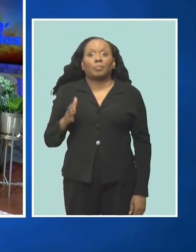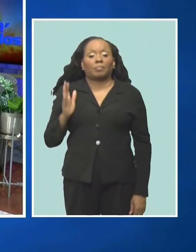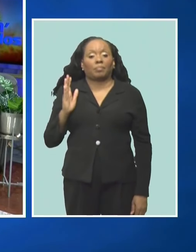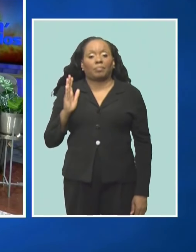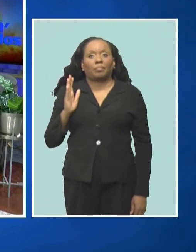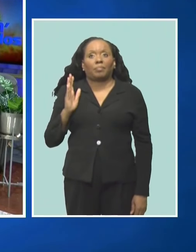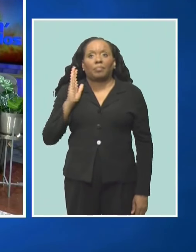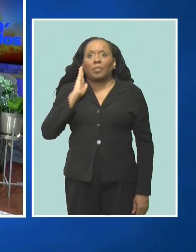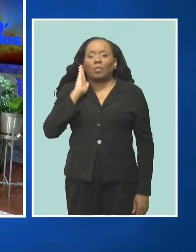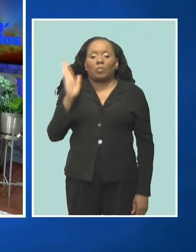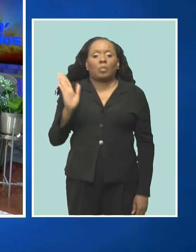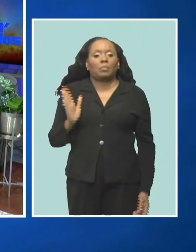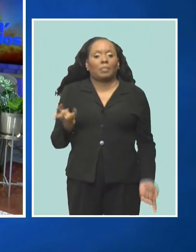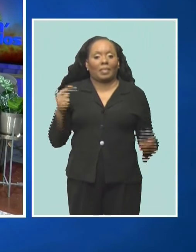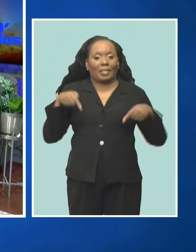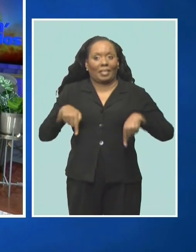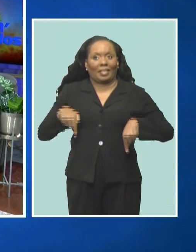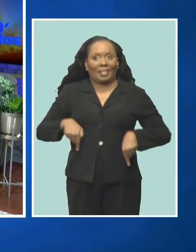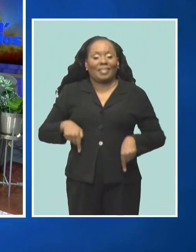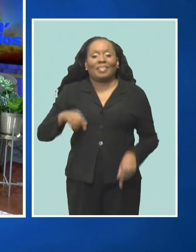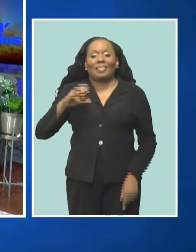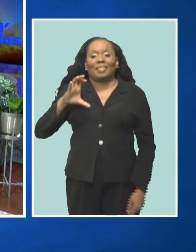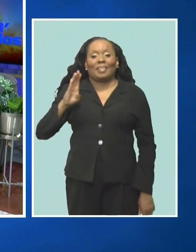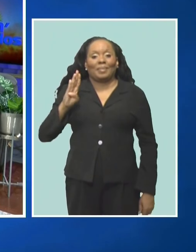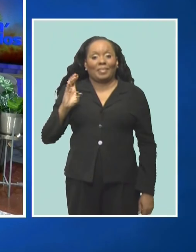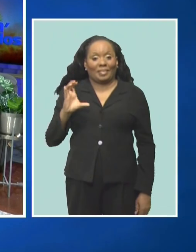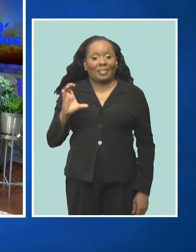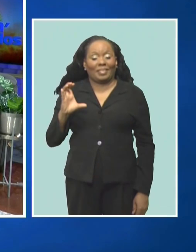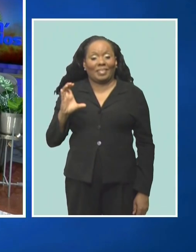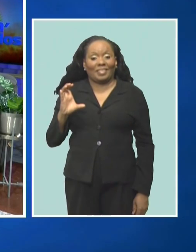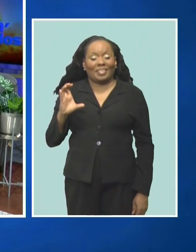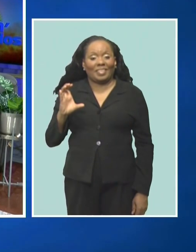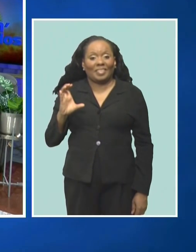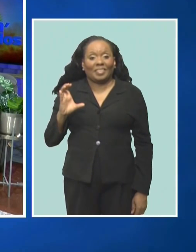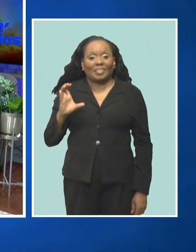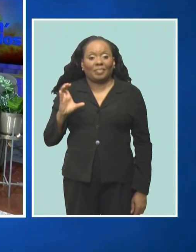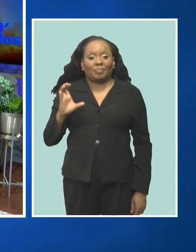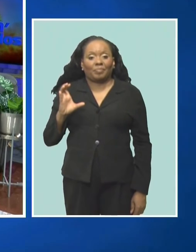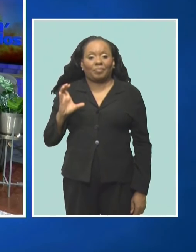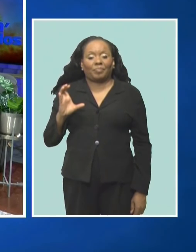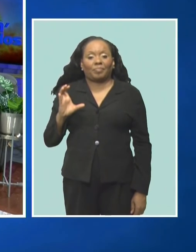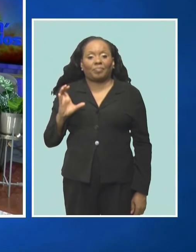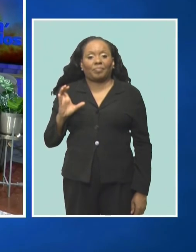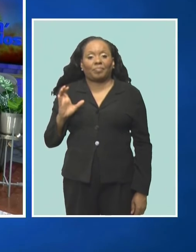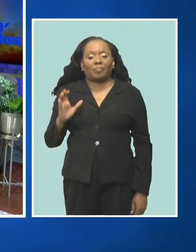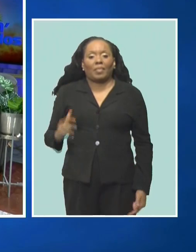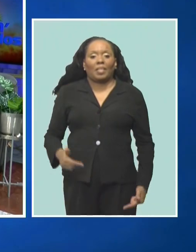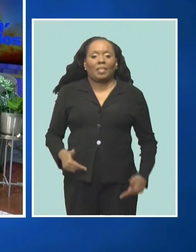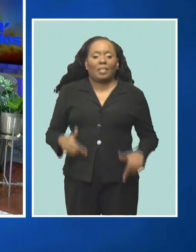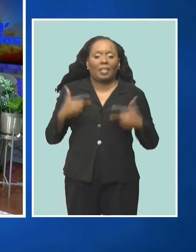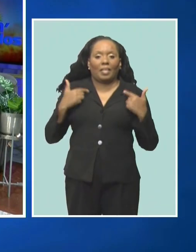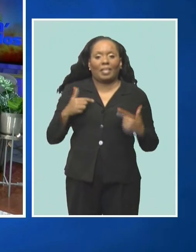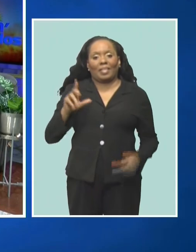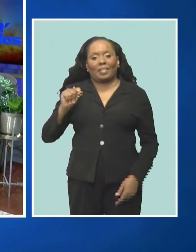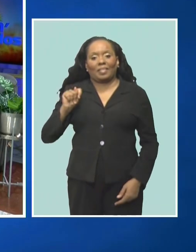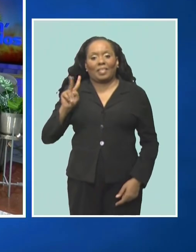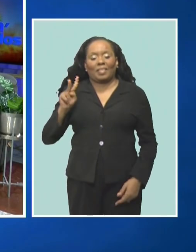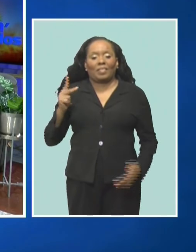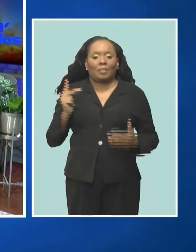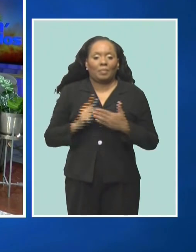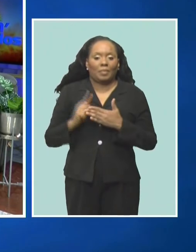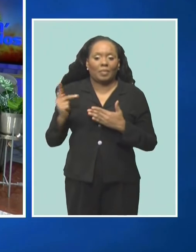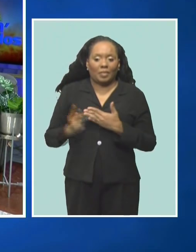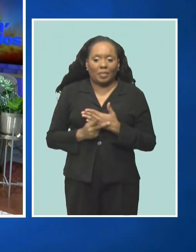right here to CBC where we will have a live television program where